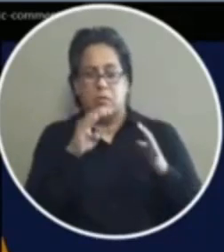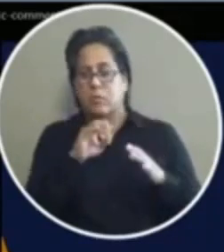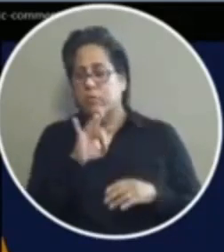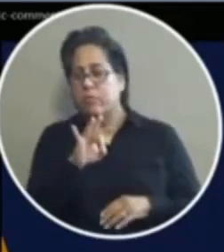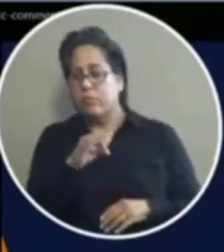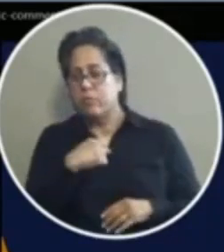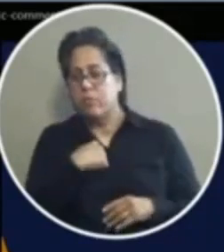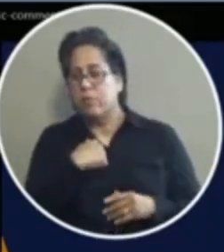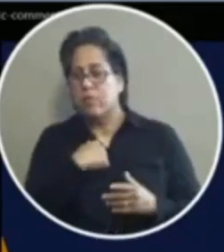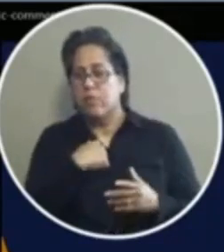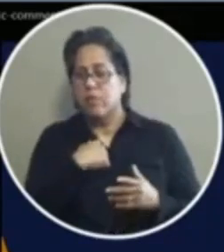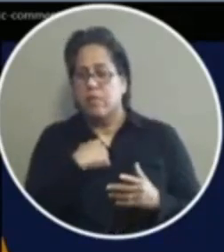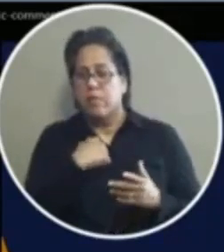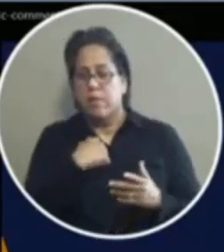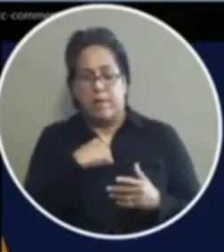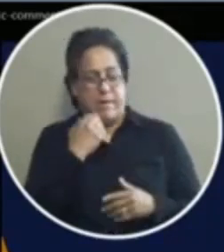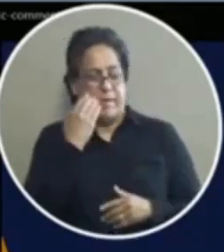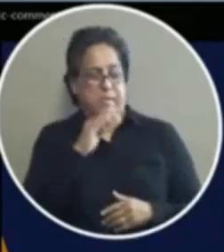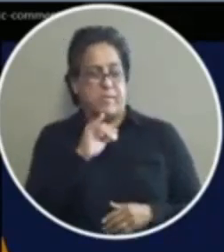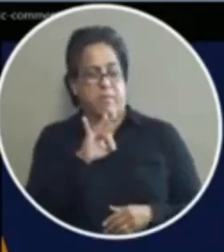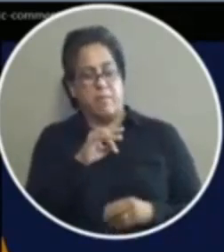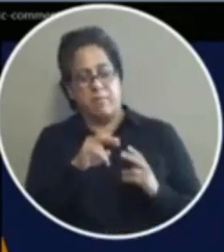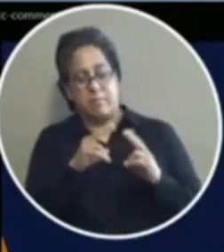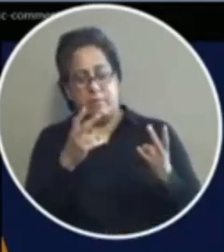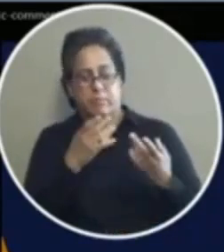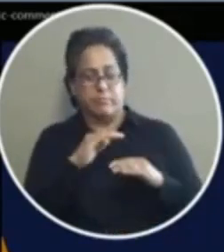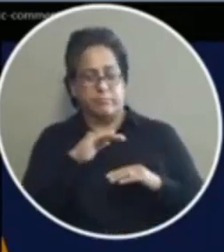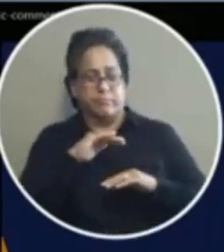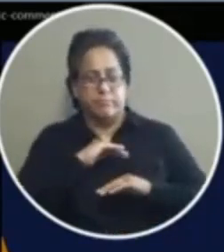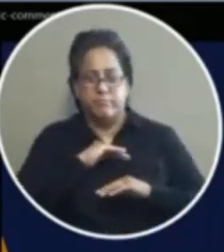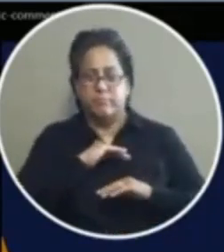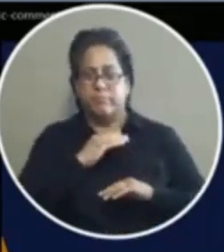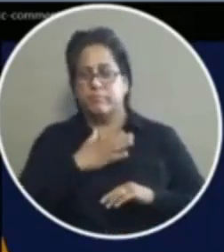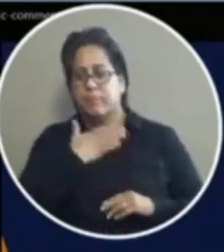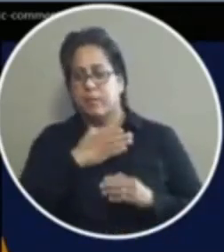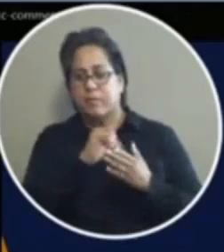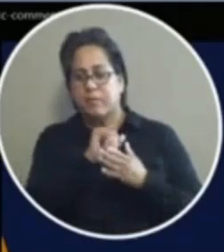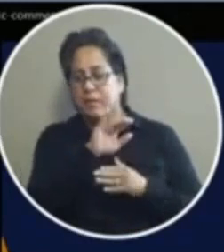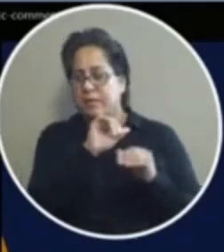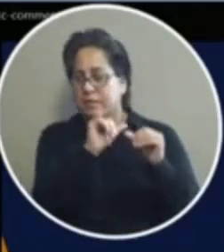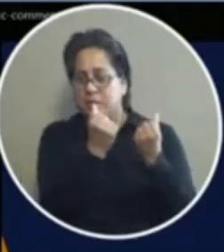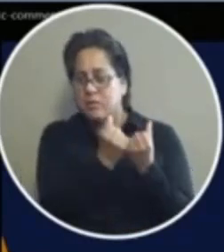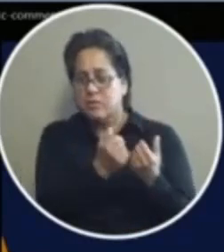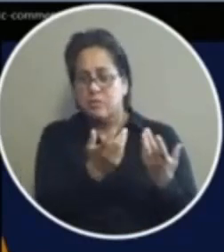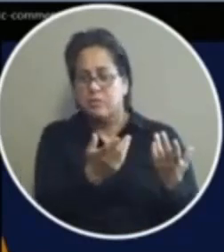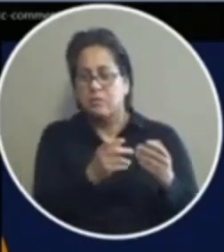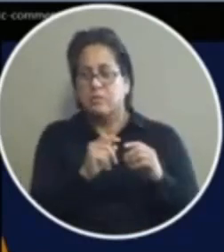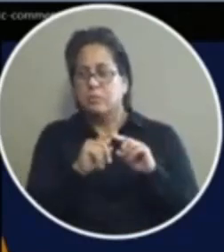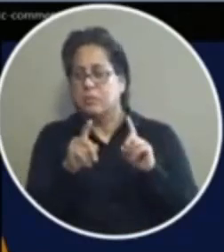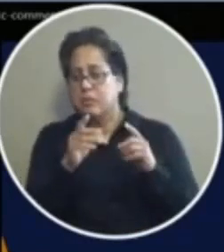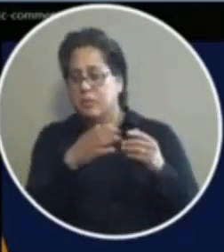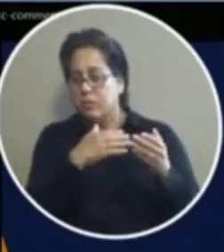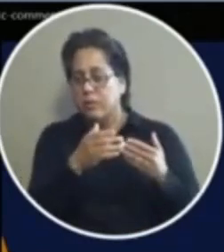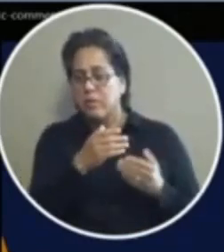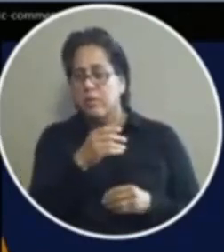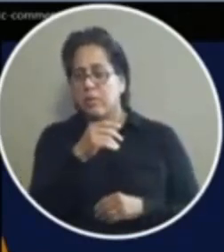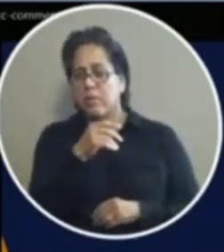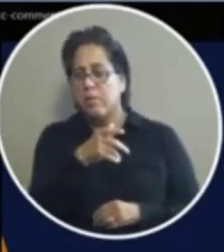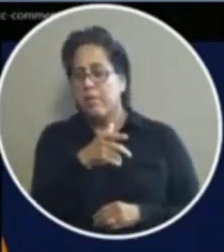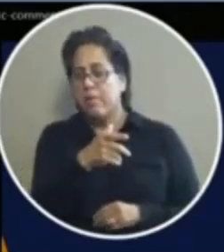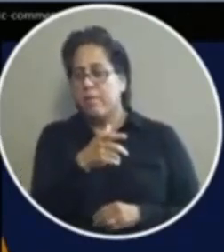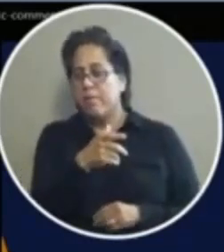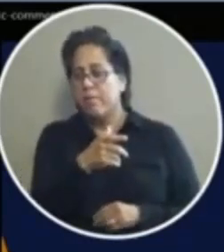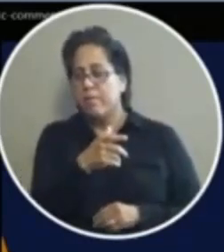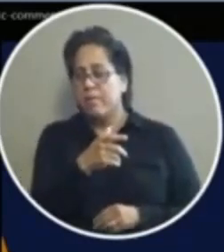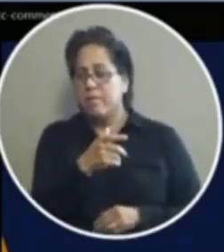very um i don't know that i'd be very uh happy with that agency but at any rate uh happy to answer any questions